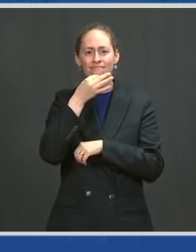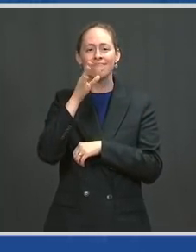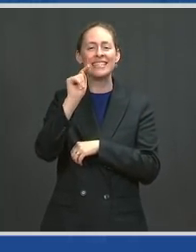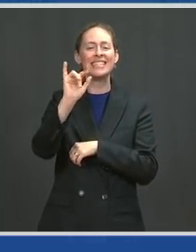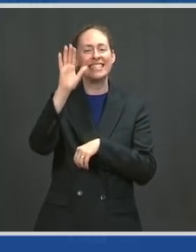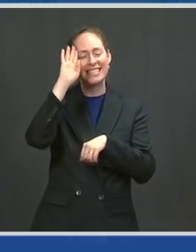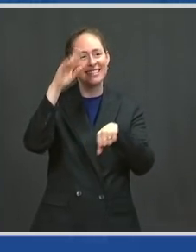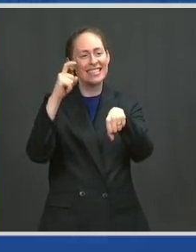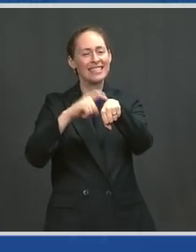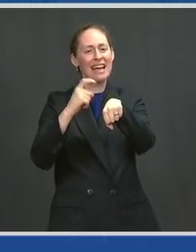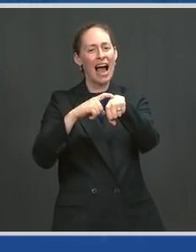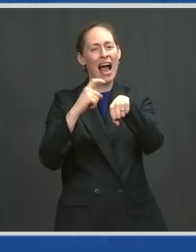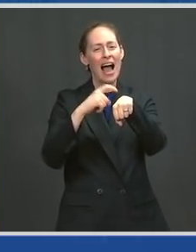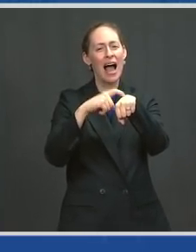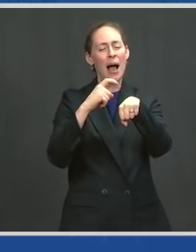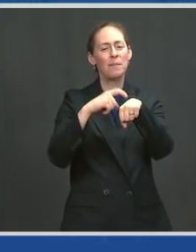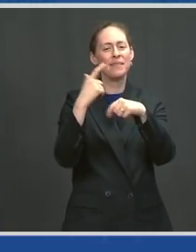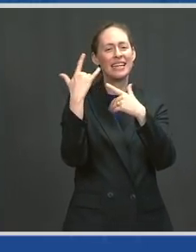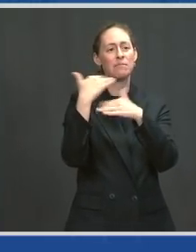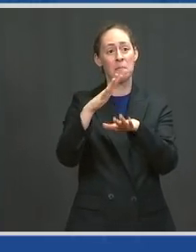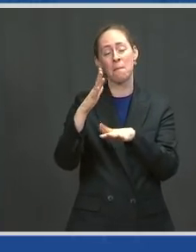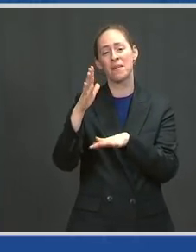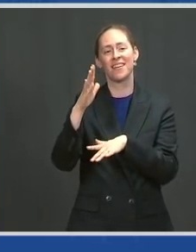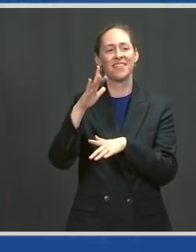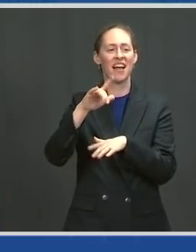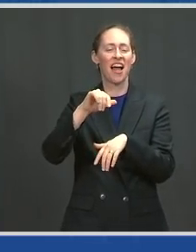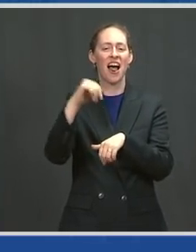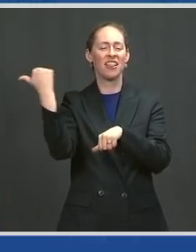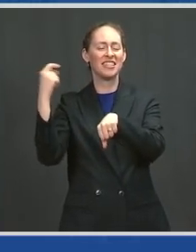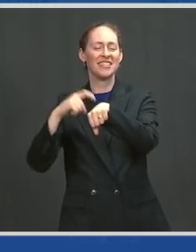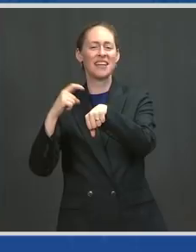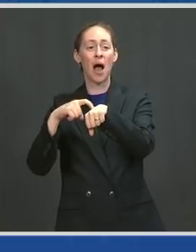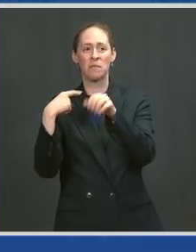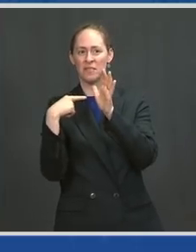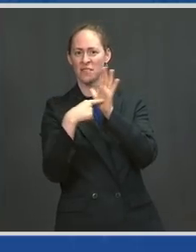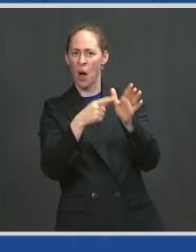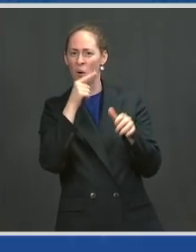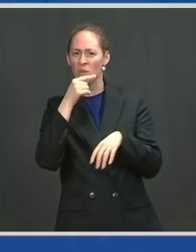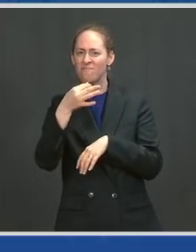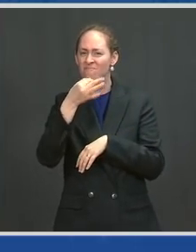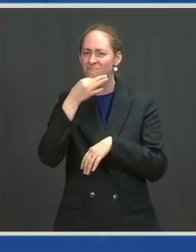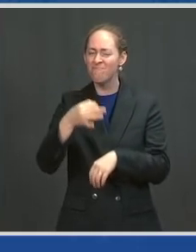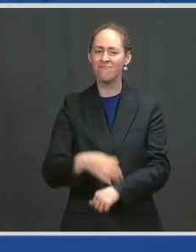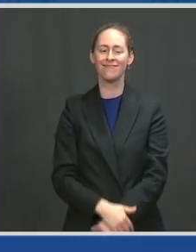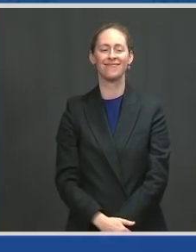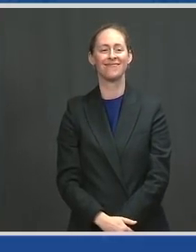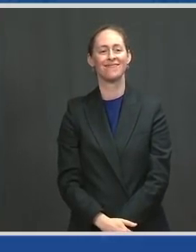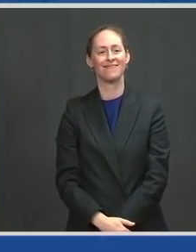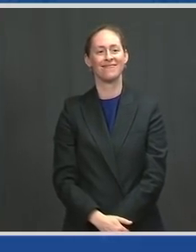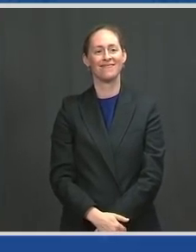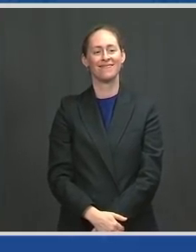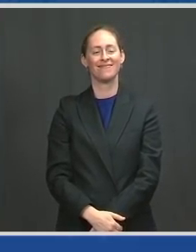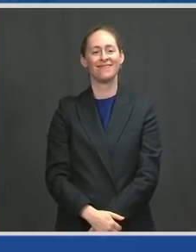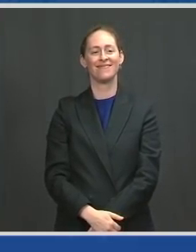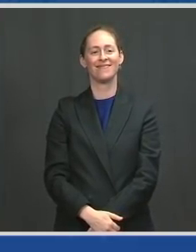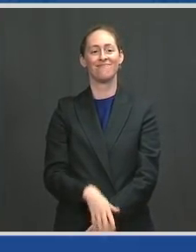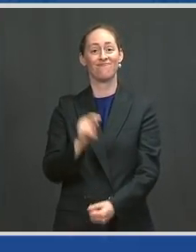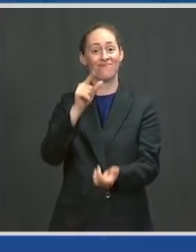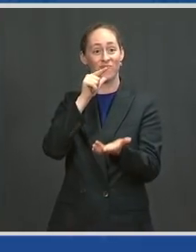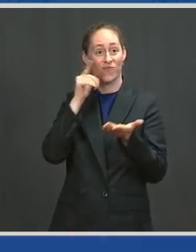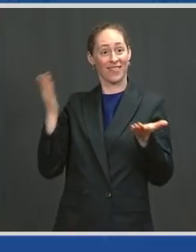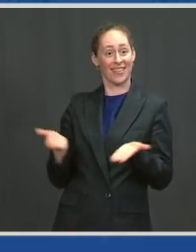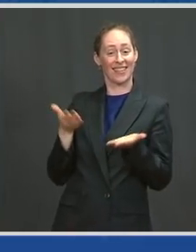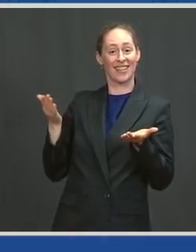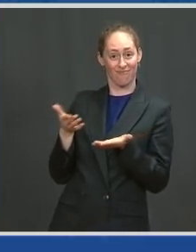another day. But I want you to all join me and give a round of applause for the President and First Lady of the United